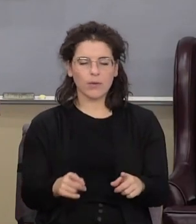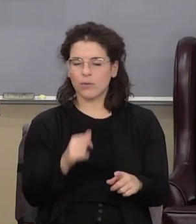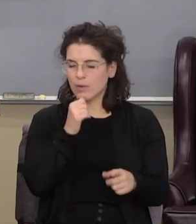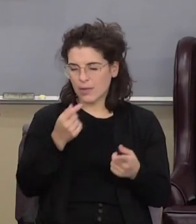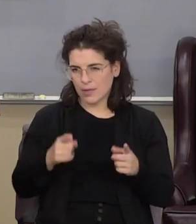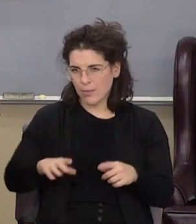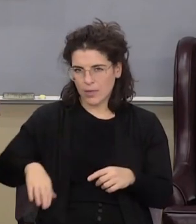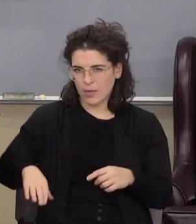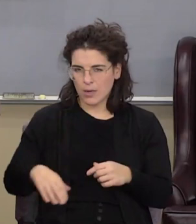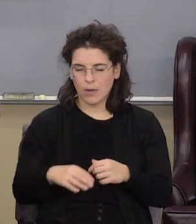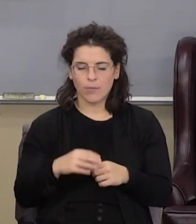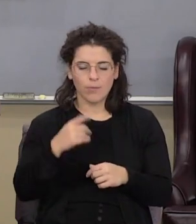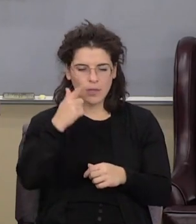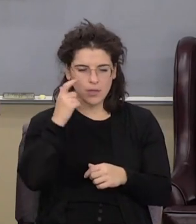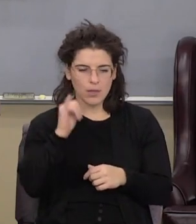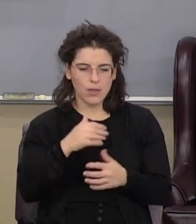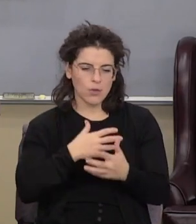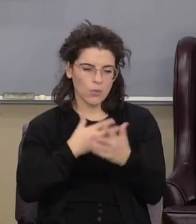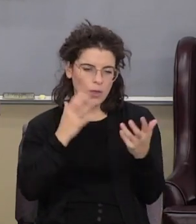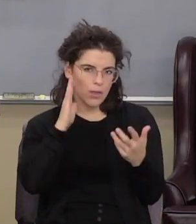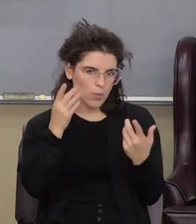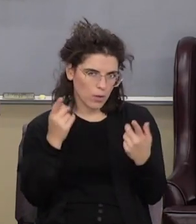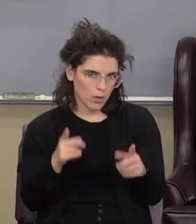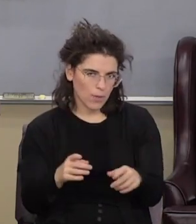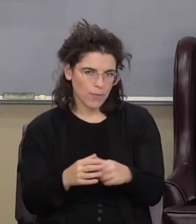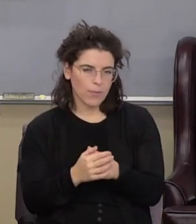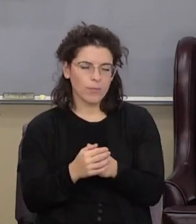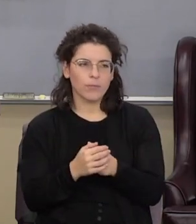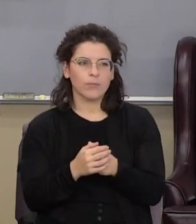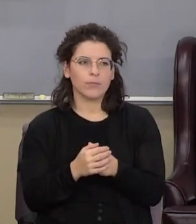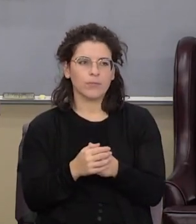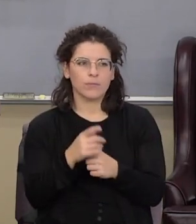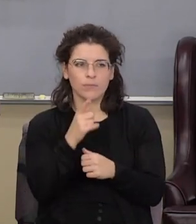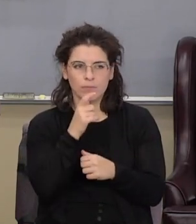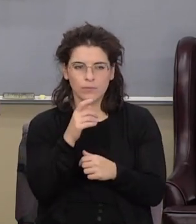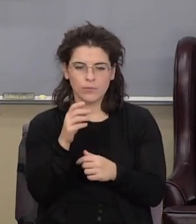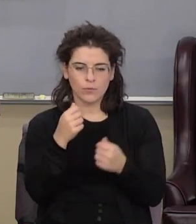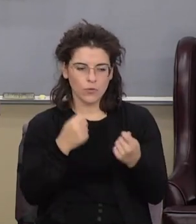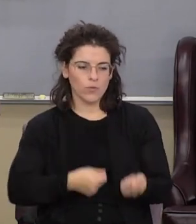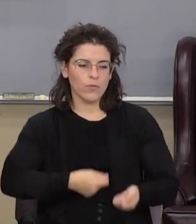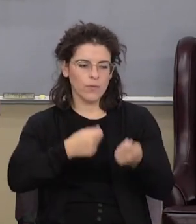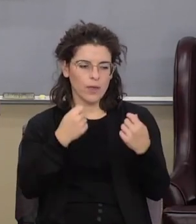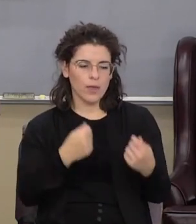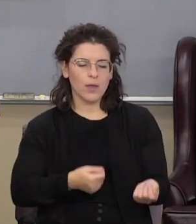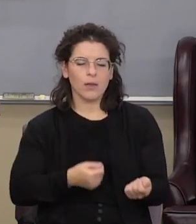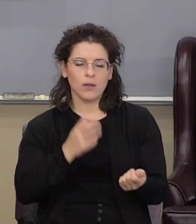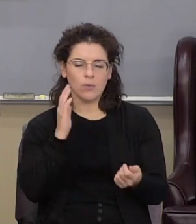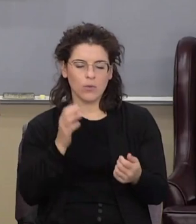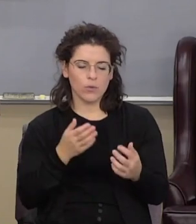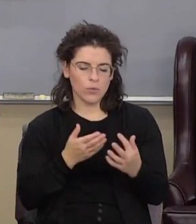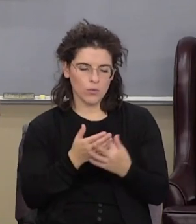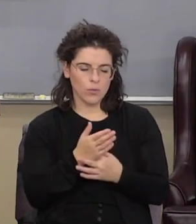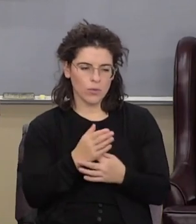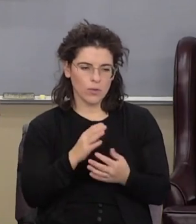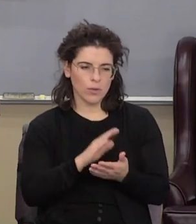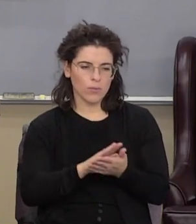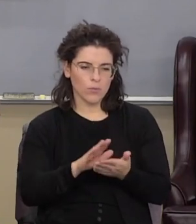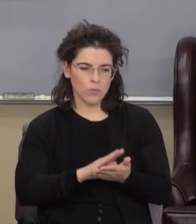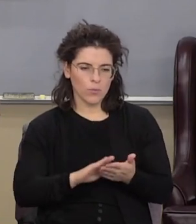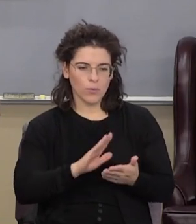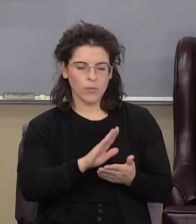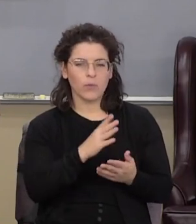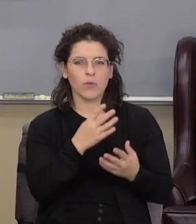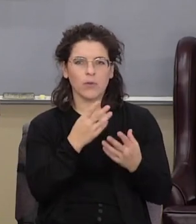yet because that's the wrath to come verse 12 whose fan is in his hand he will thoroughly purge his floor